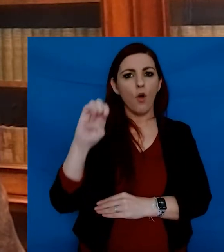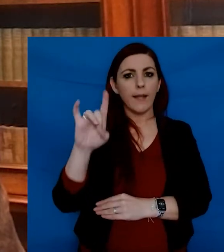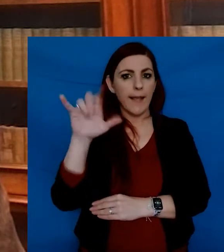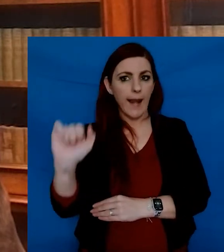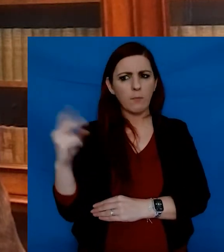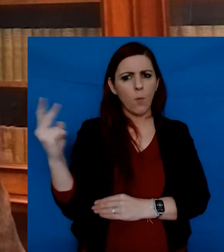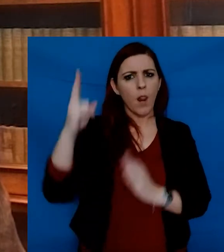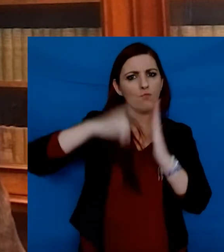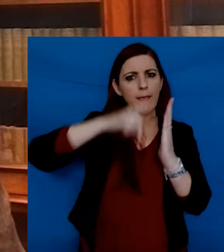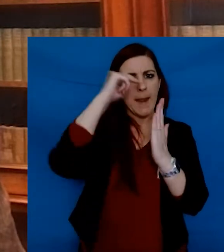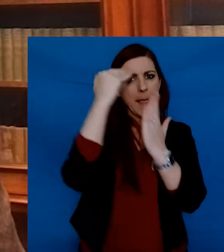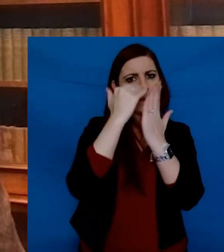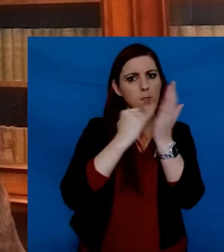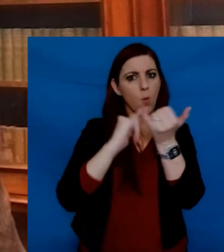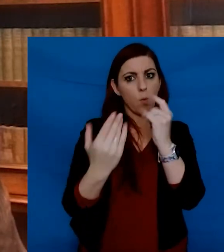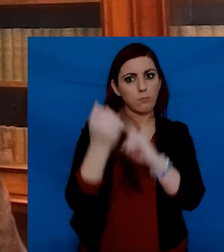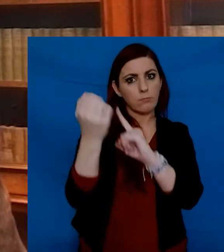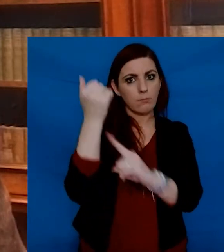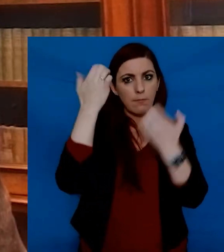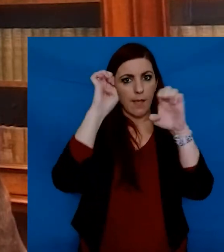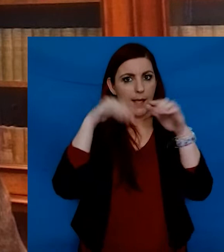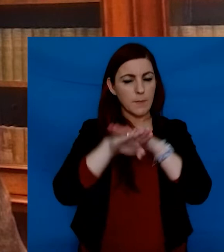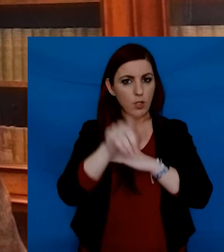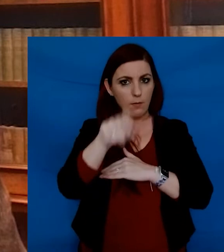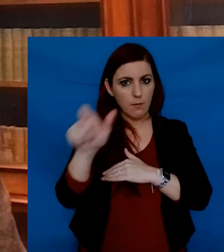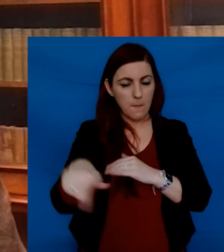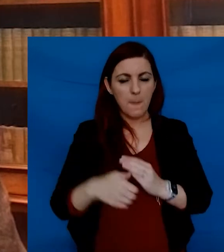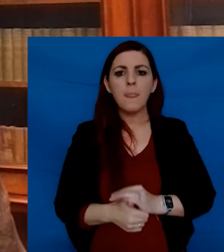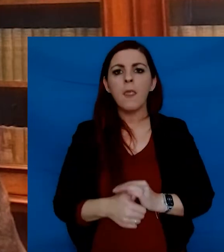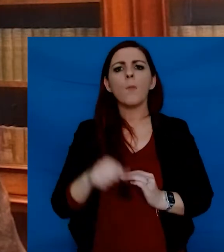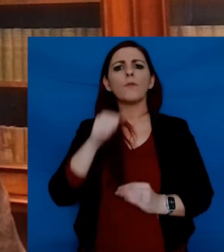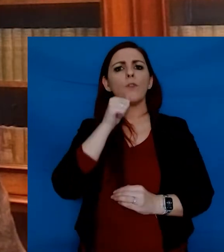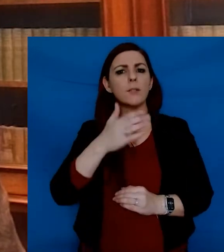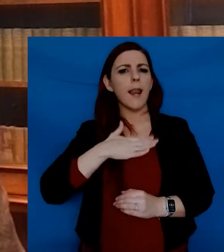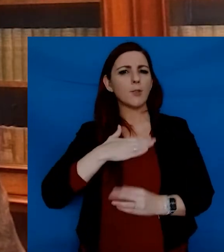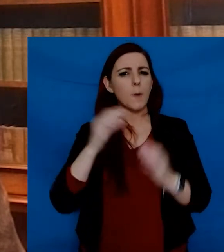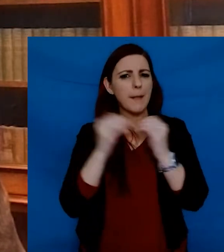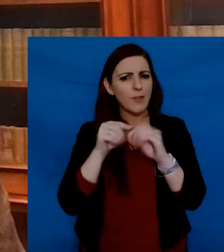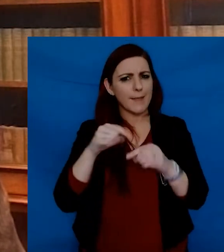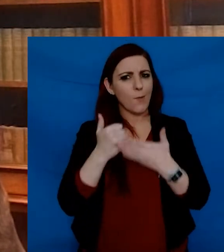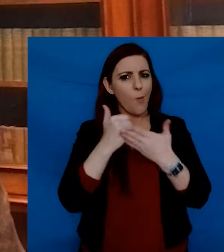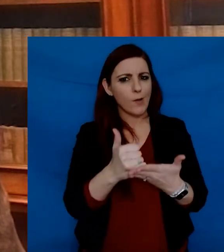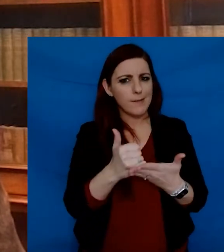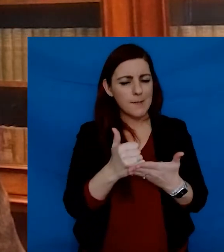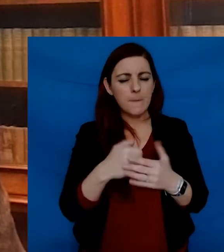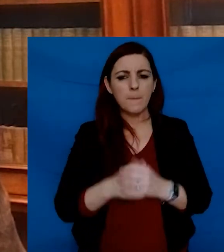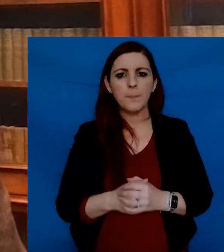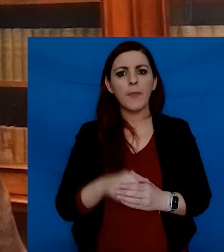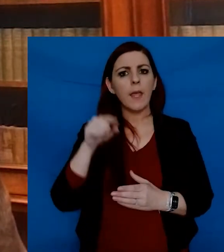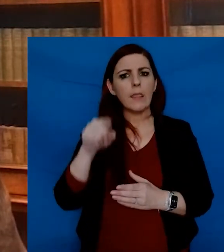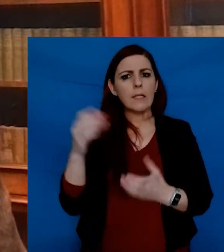read the role of this year's exhibitioners. But before they do that, I'd like to say just a few words about these very special awards.